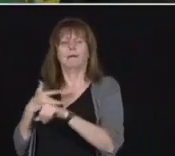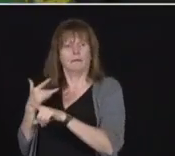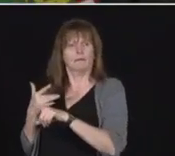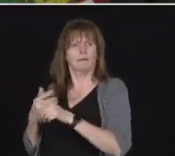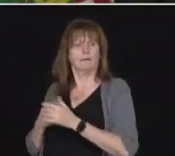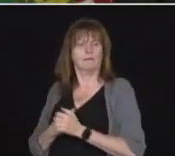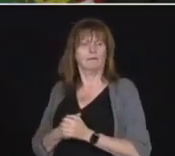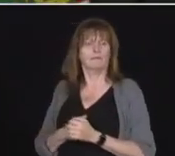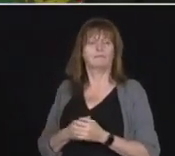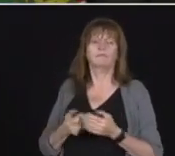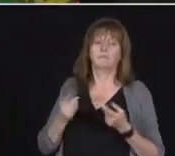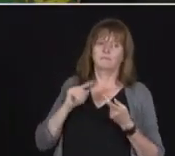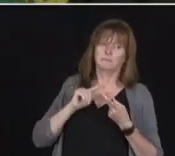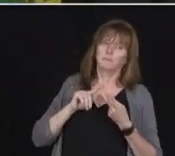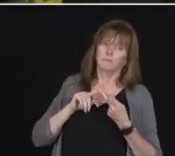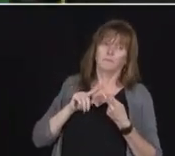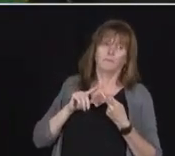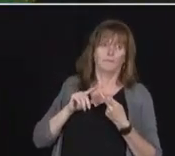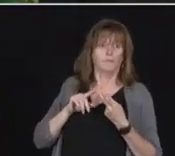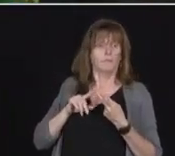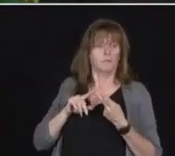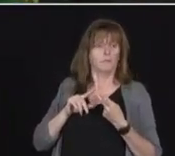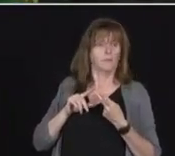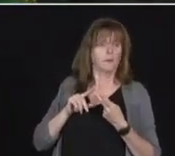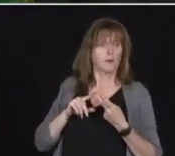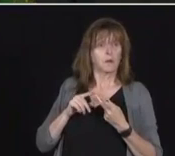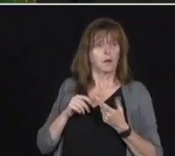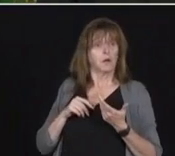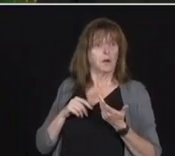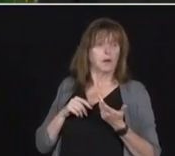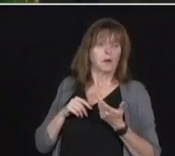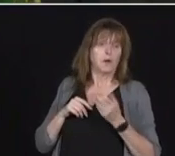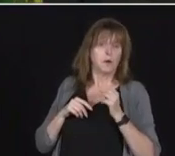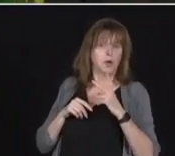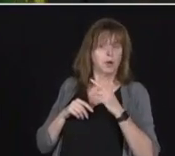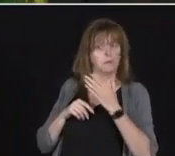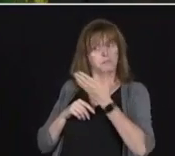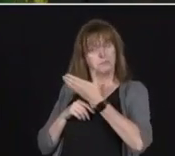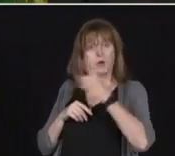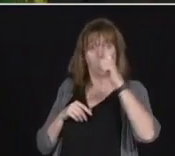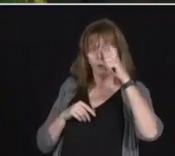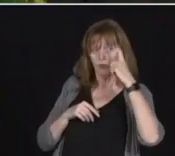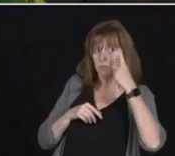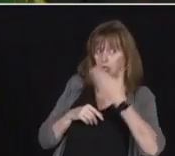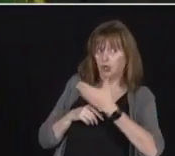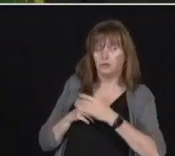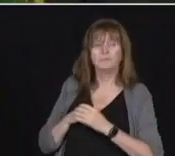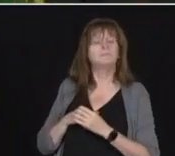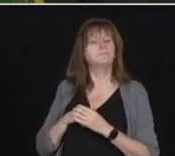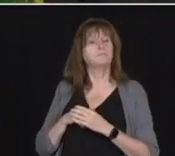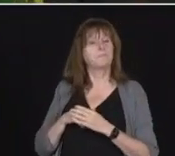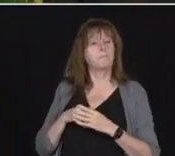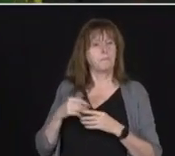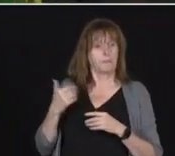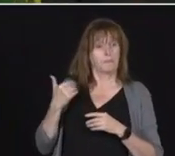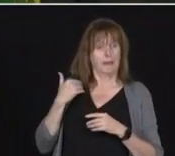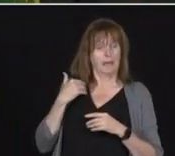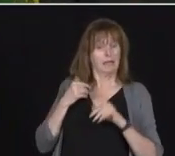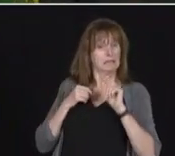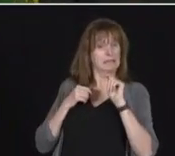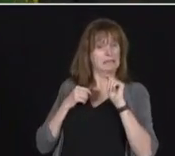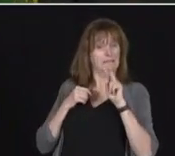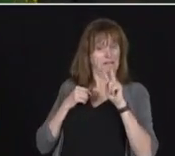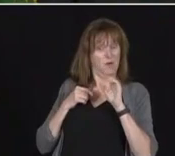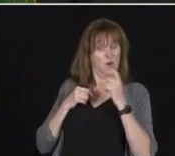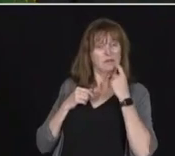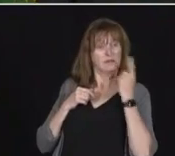We I could follow up just back with the premier. There is a previous question from John McGrath of TVO, he was